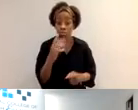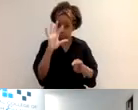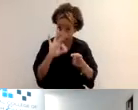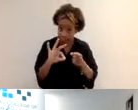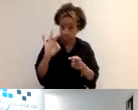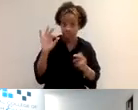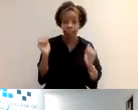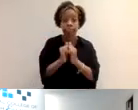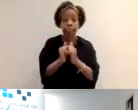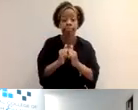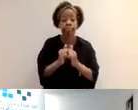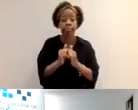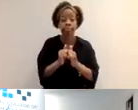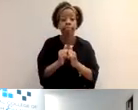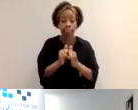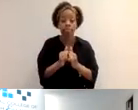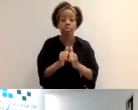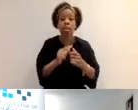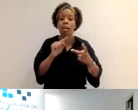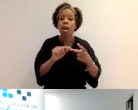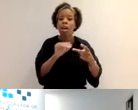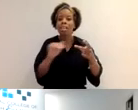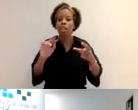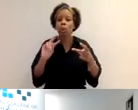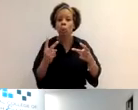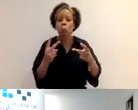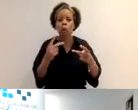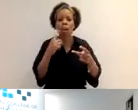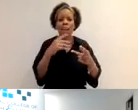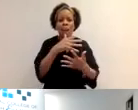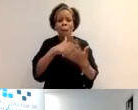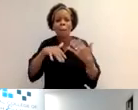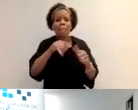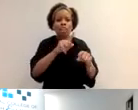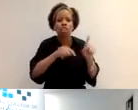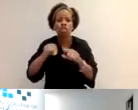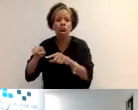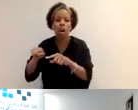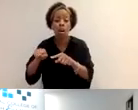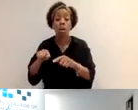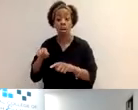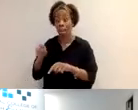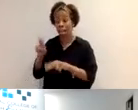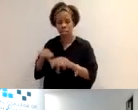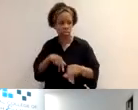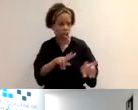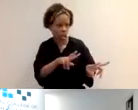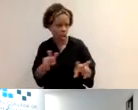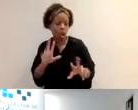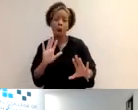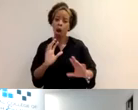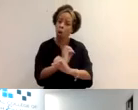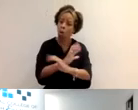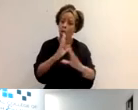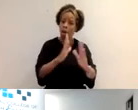by doing that. But also standard two is around a mixture. So this allows the assessors to see there has been that mixture because they'll be able to see